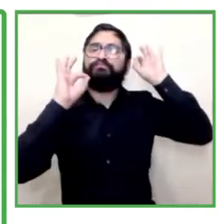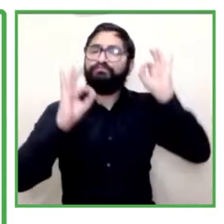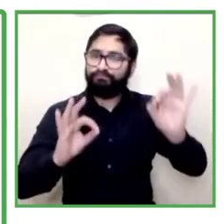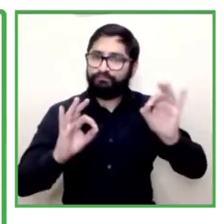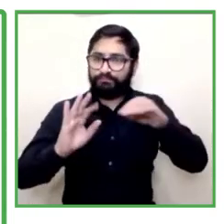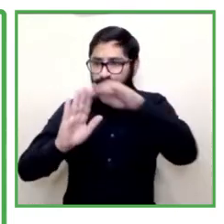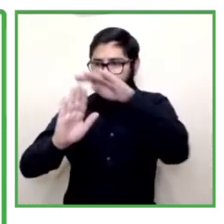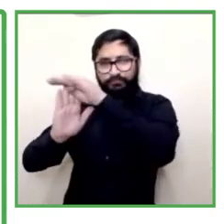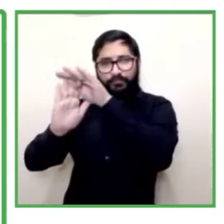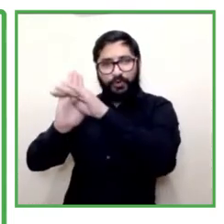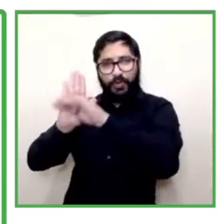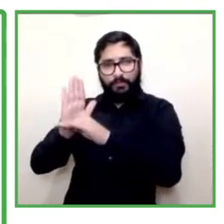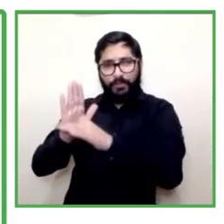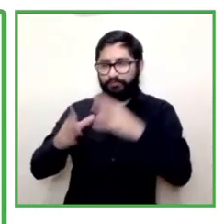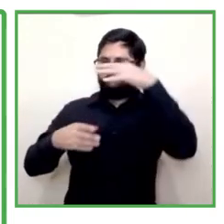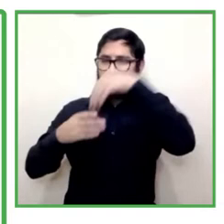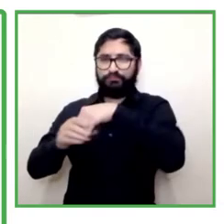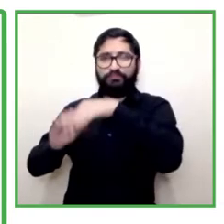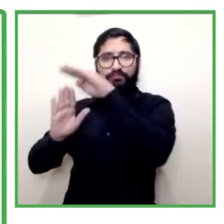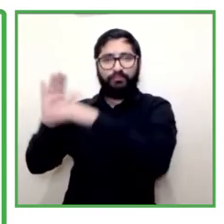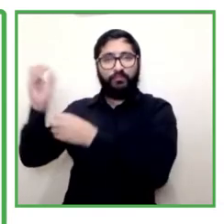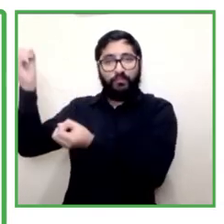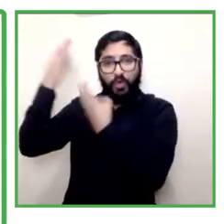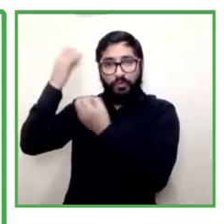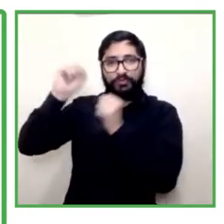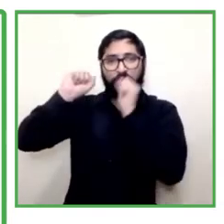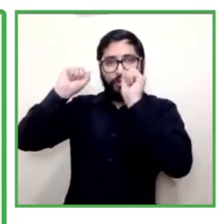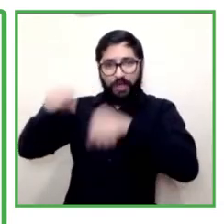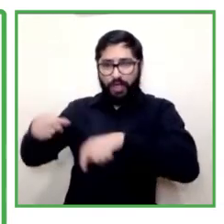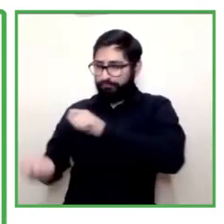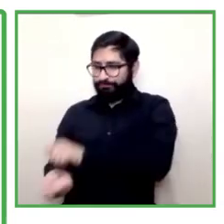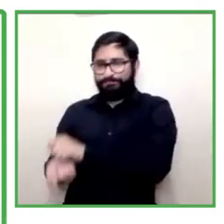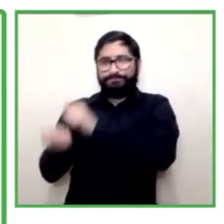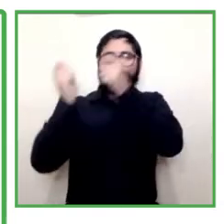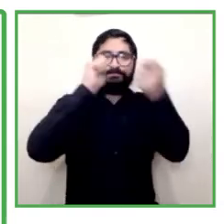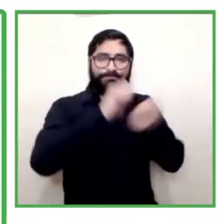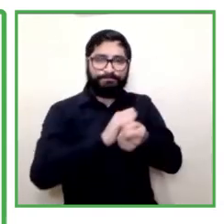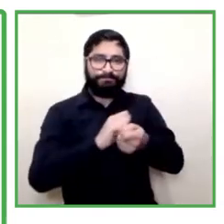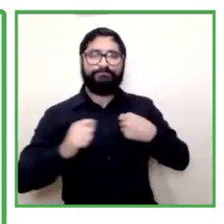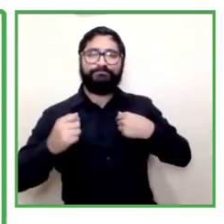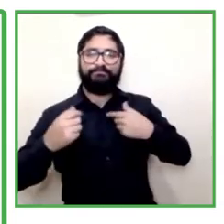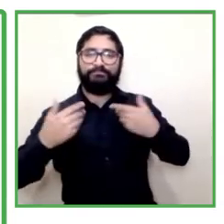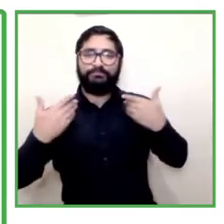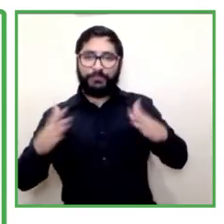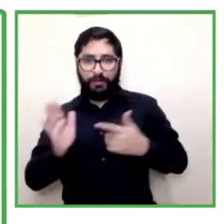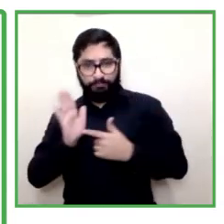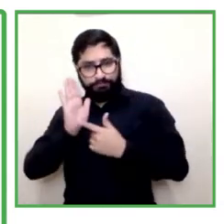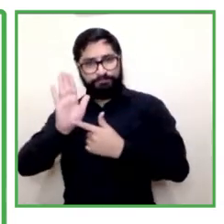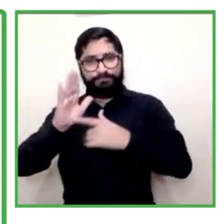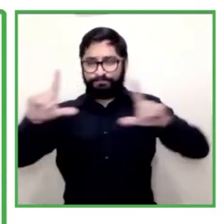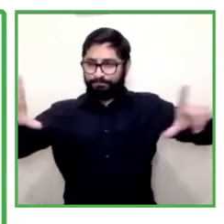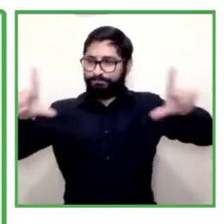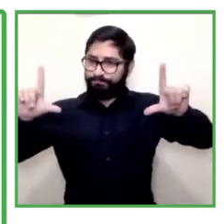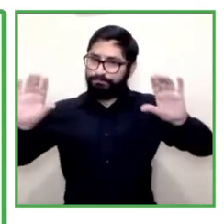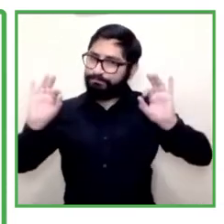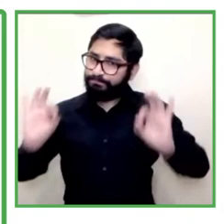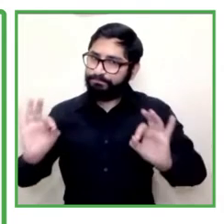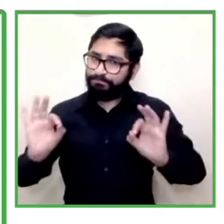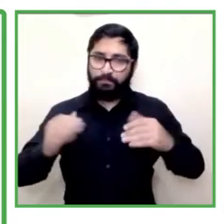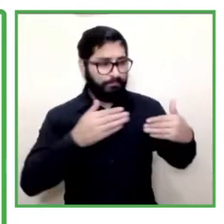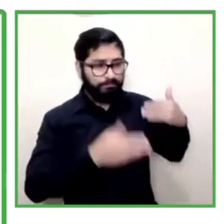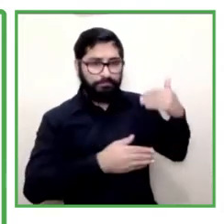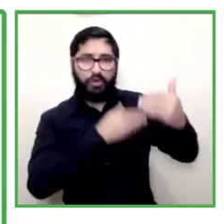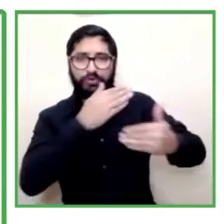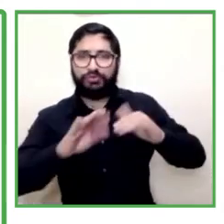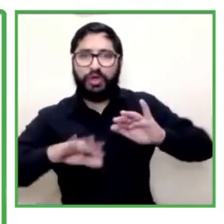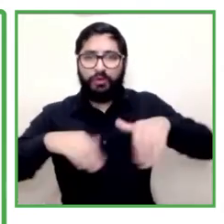they promote adjustment and adaptation processes facing the different procedures that this